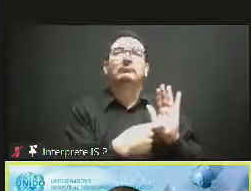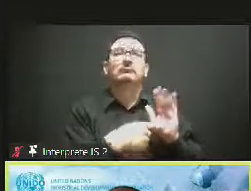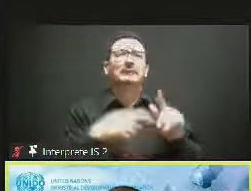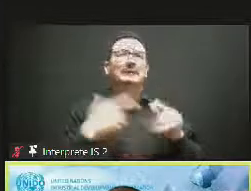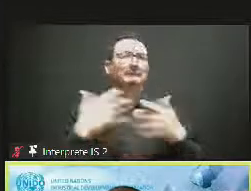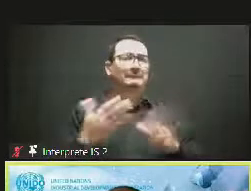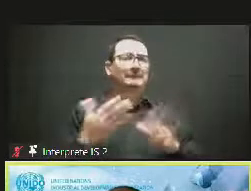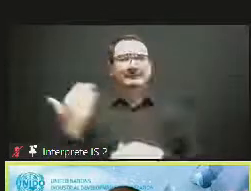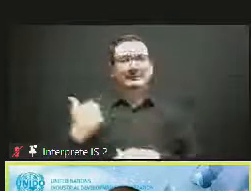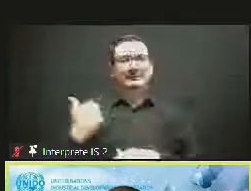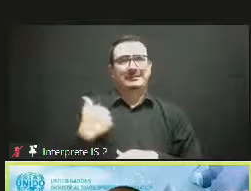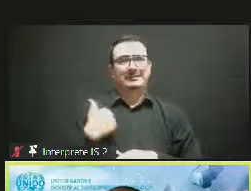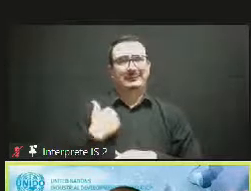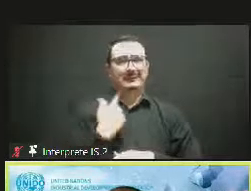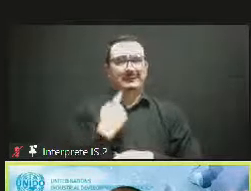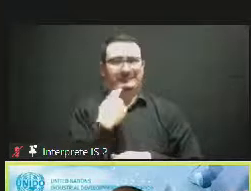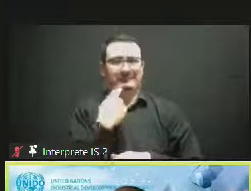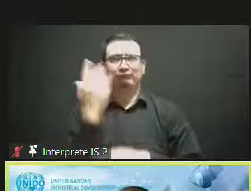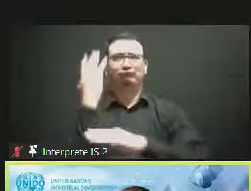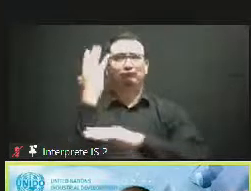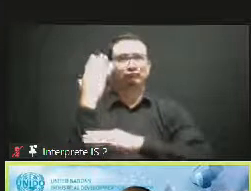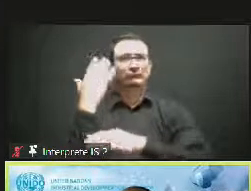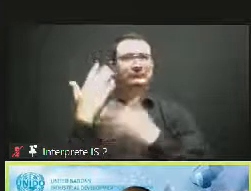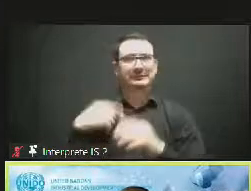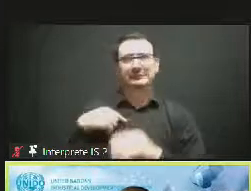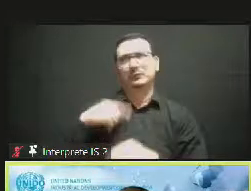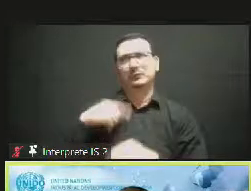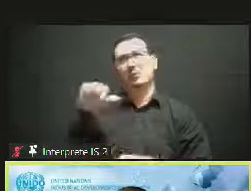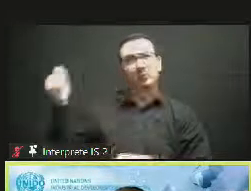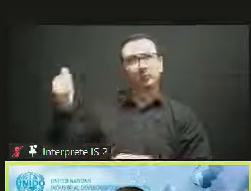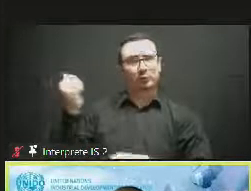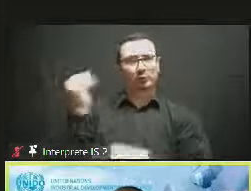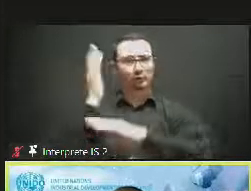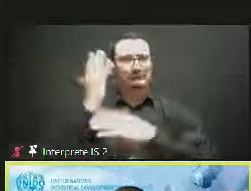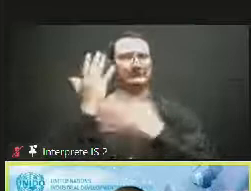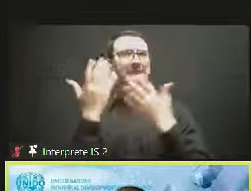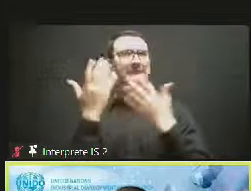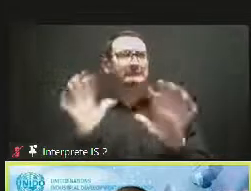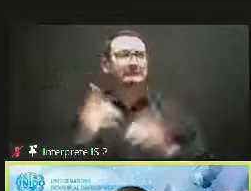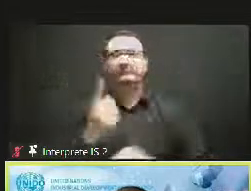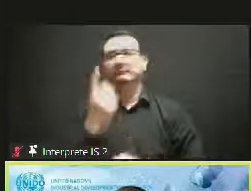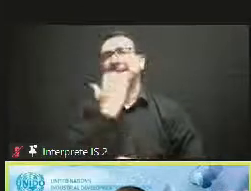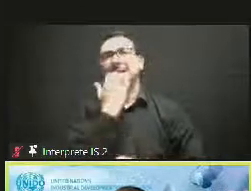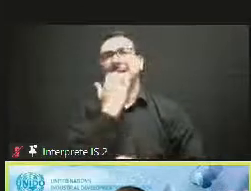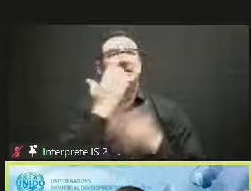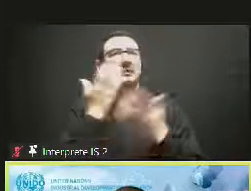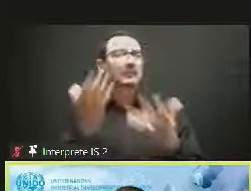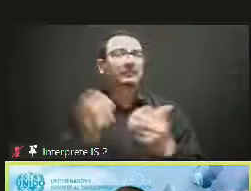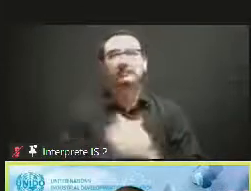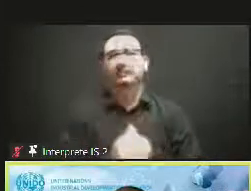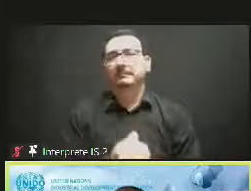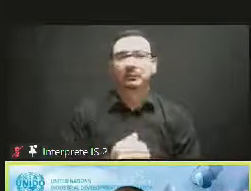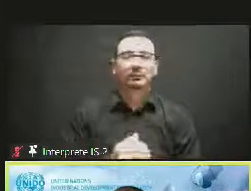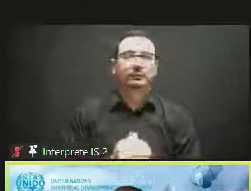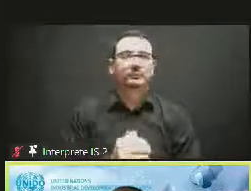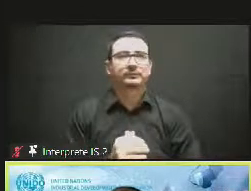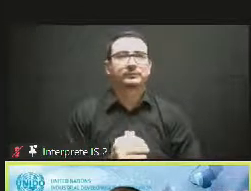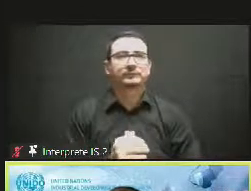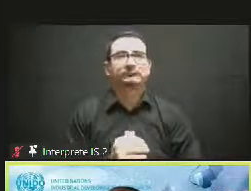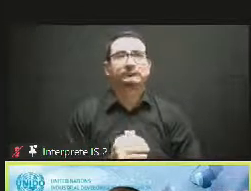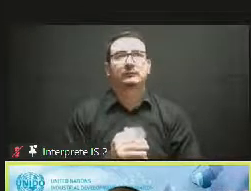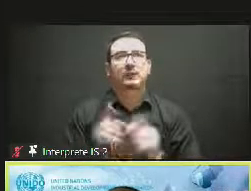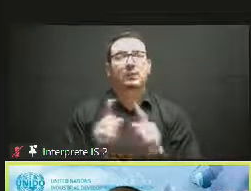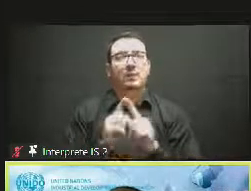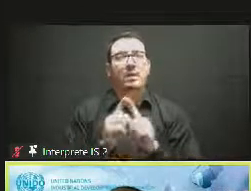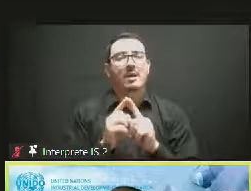EU engagement in this type of action. For us, it's an important actor,